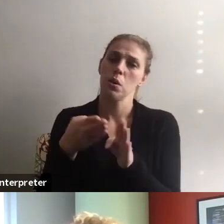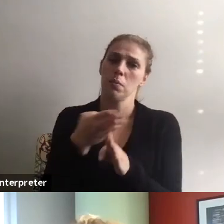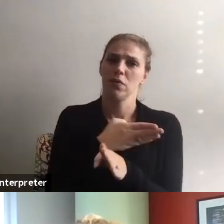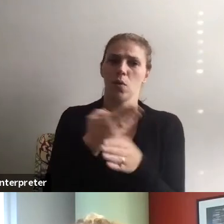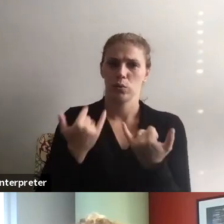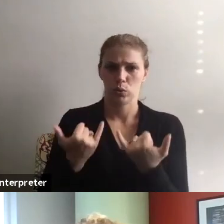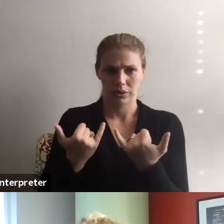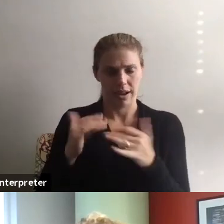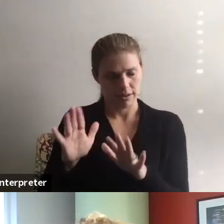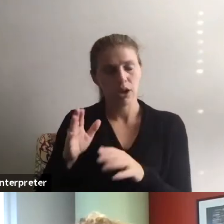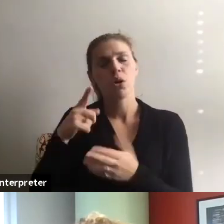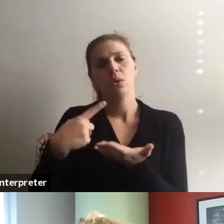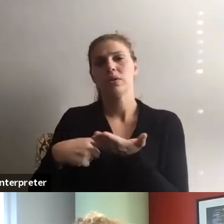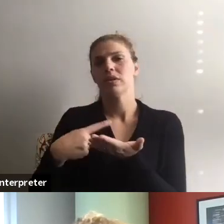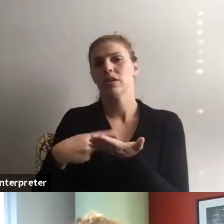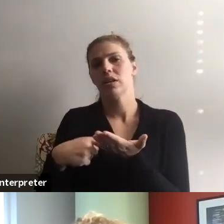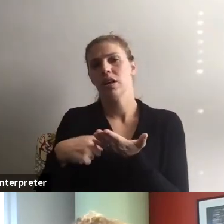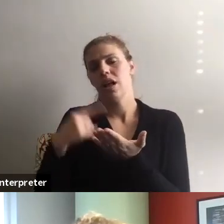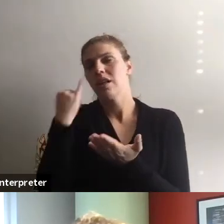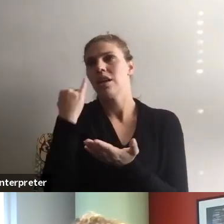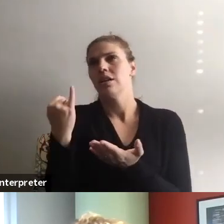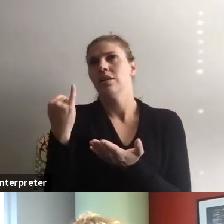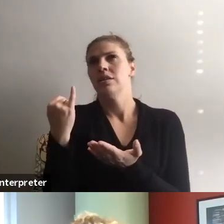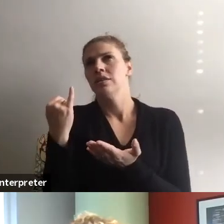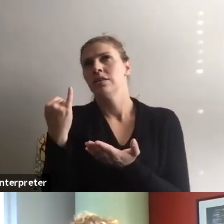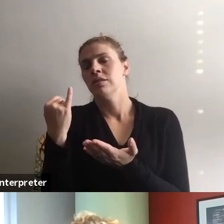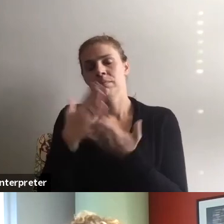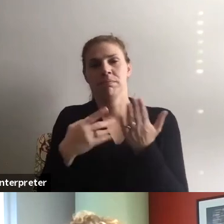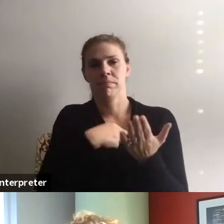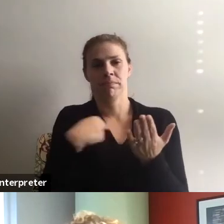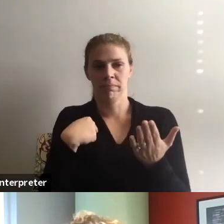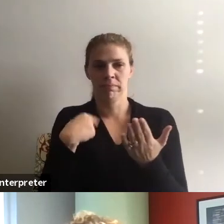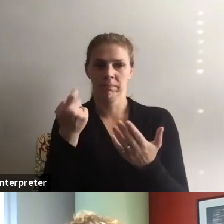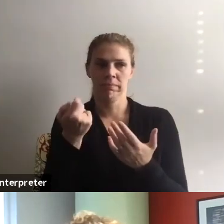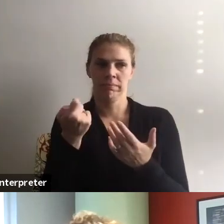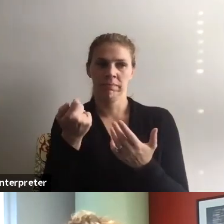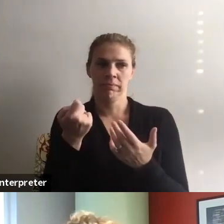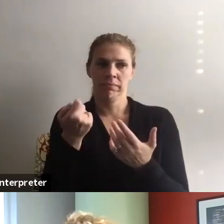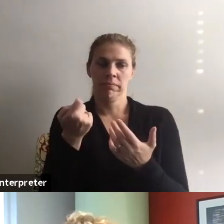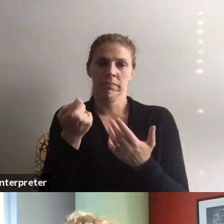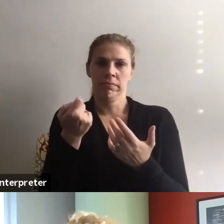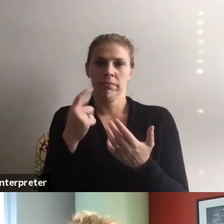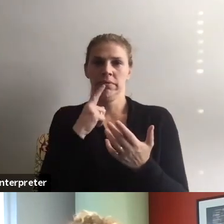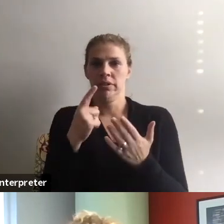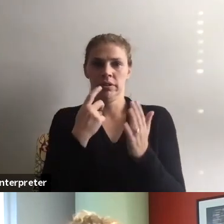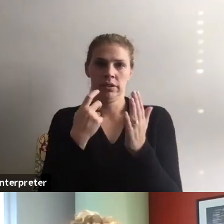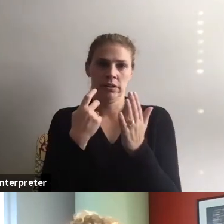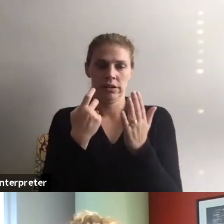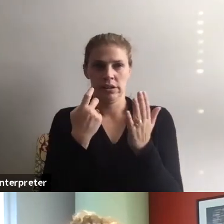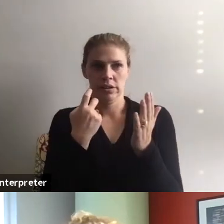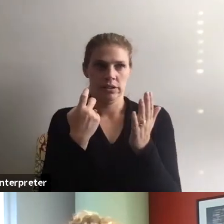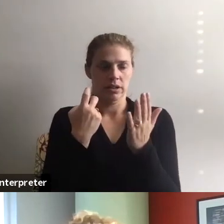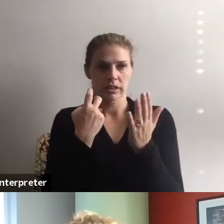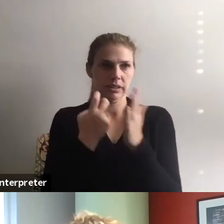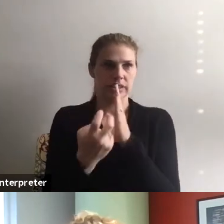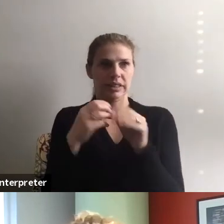today, um, this idea that, you know, it's, some of us are, are a little bit weighs in, in this work. I still feel like I'm in the one